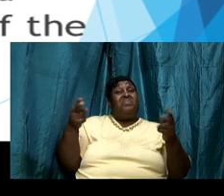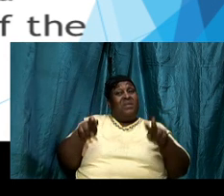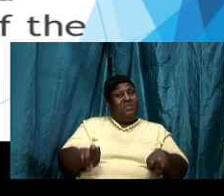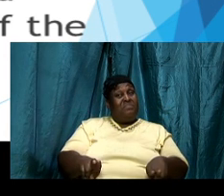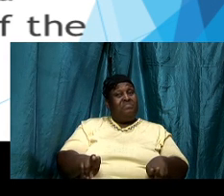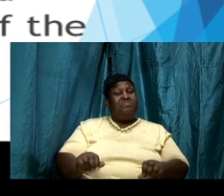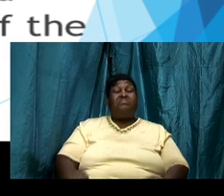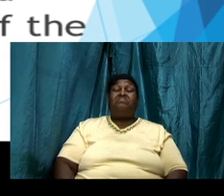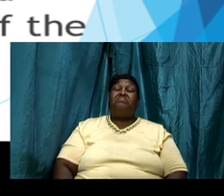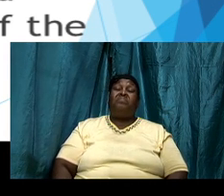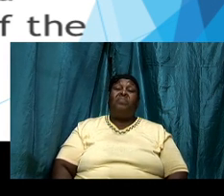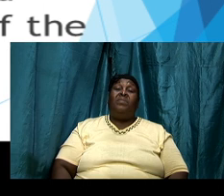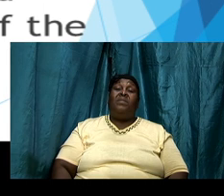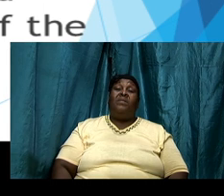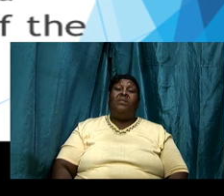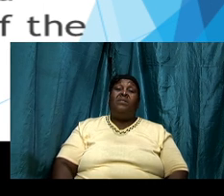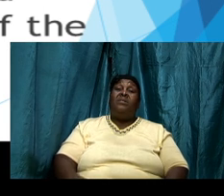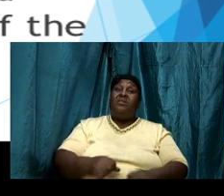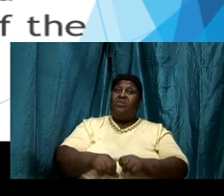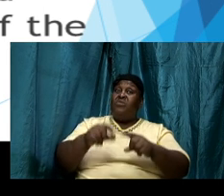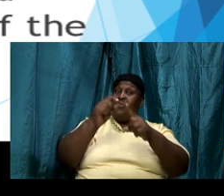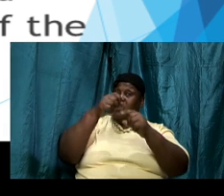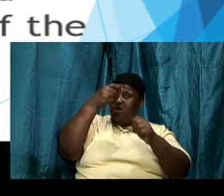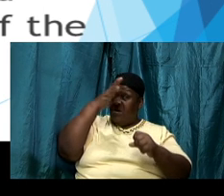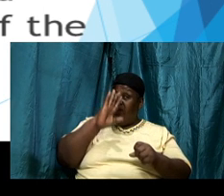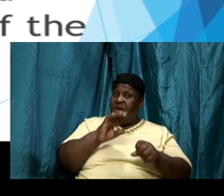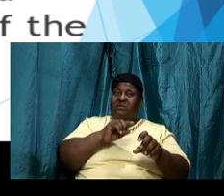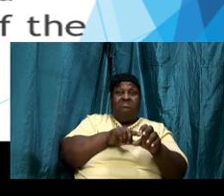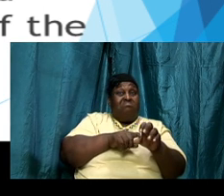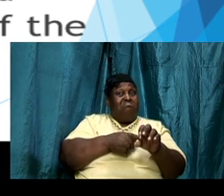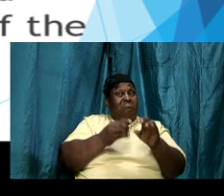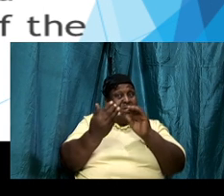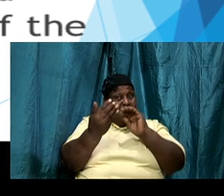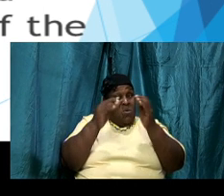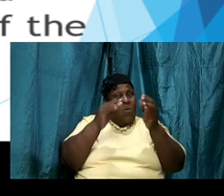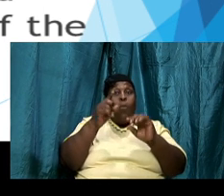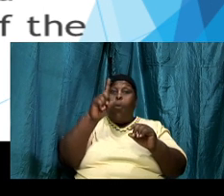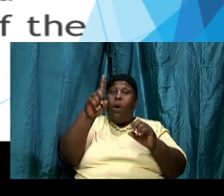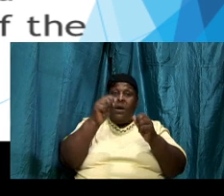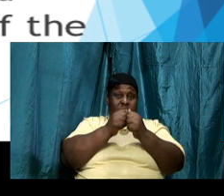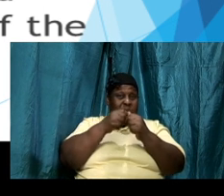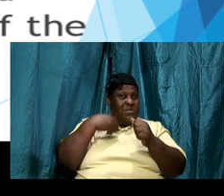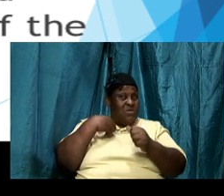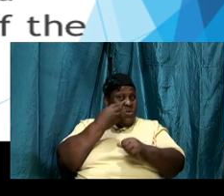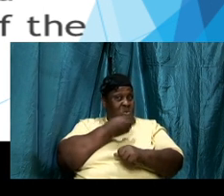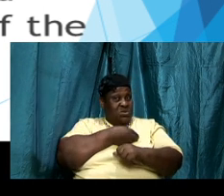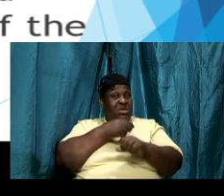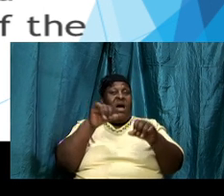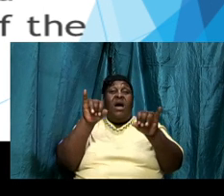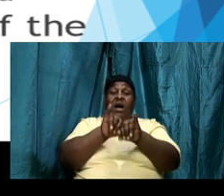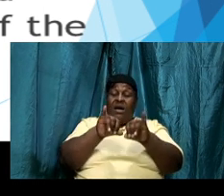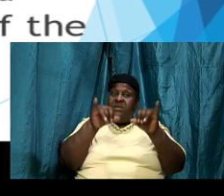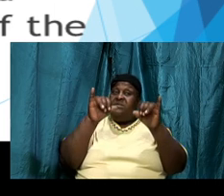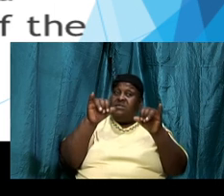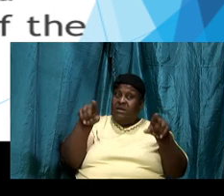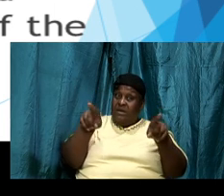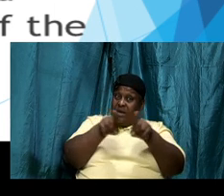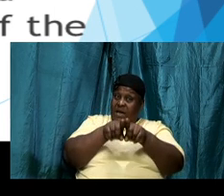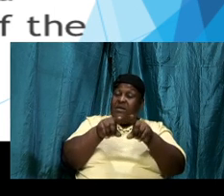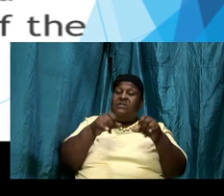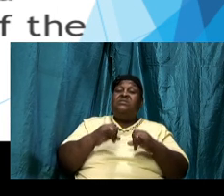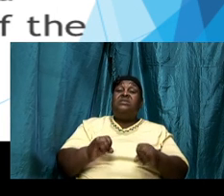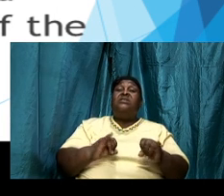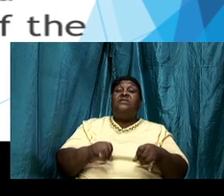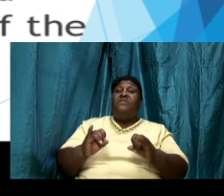become one with us as individuals and that is so very important that